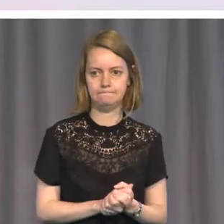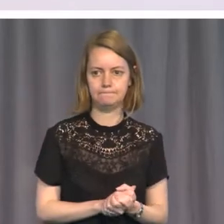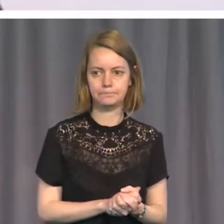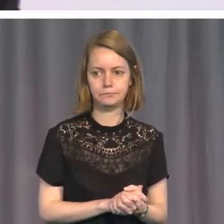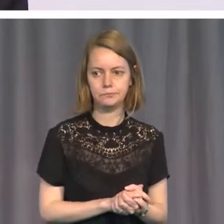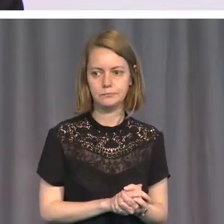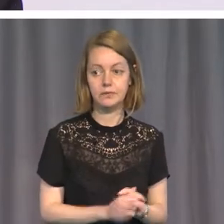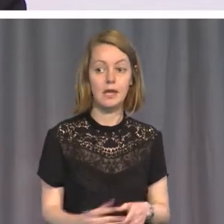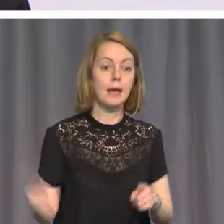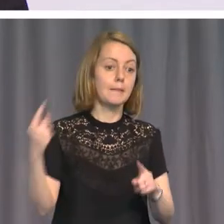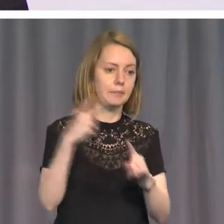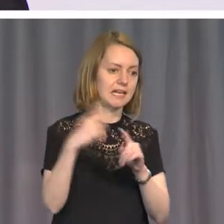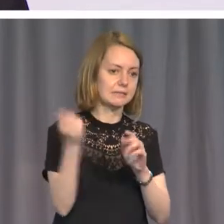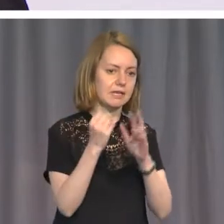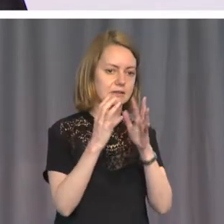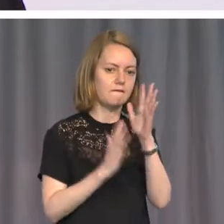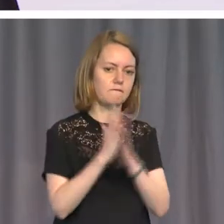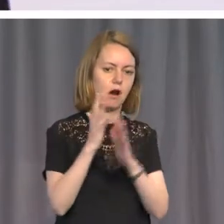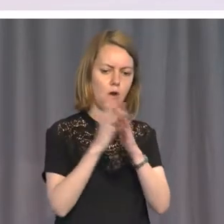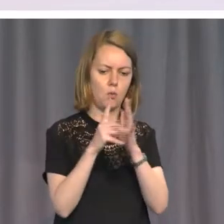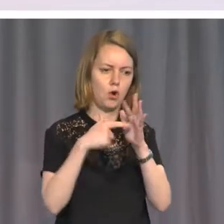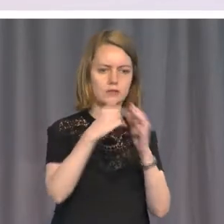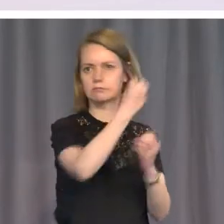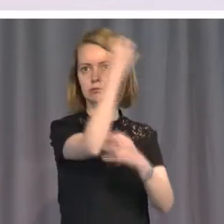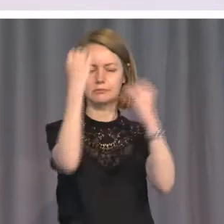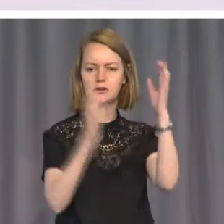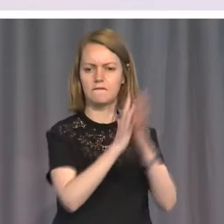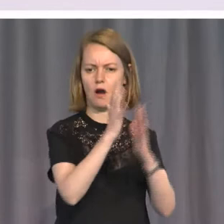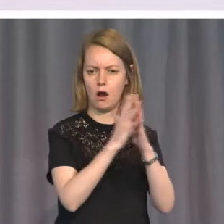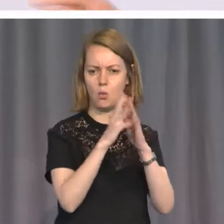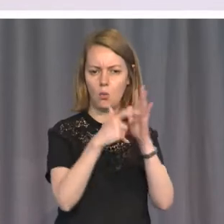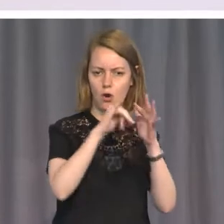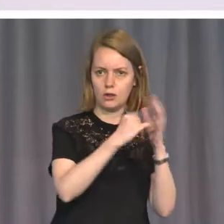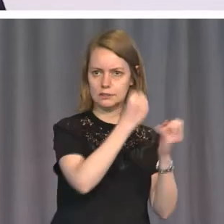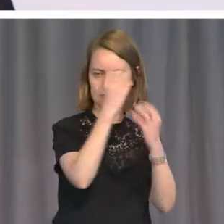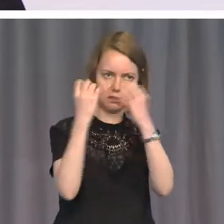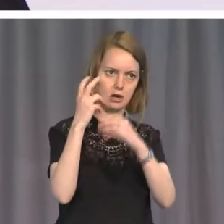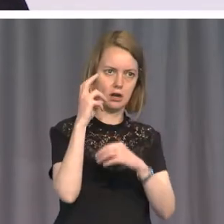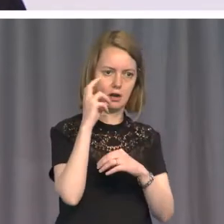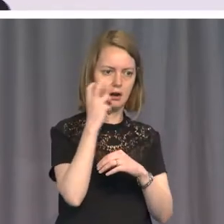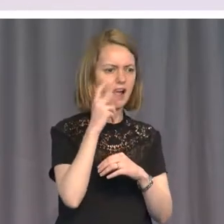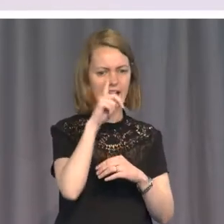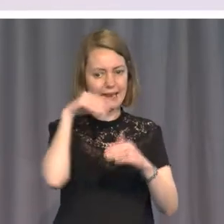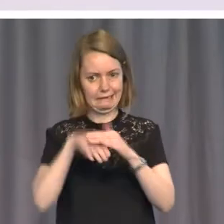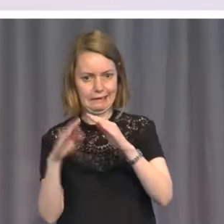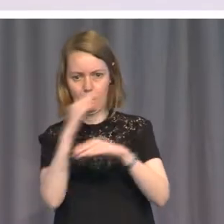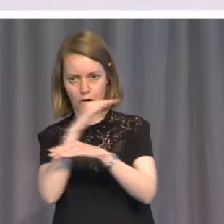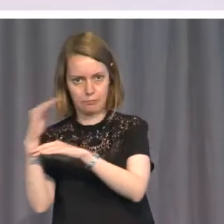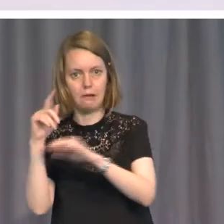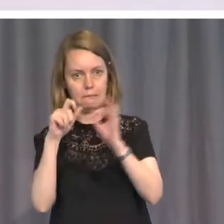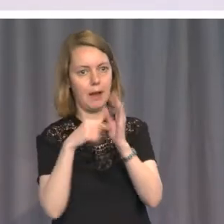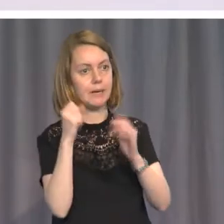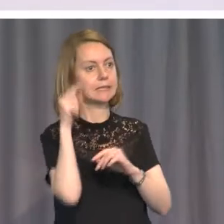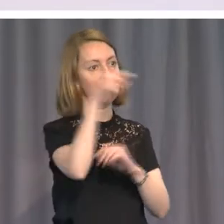fireworks, and fireworks would be a whole safety hazard inside the opera theatre, they now,